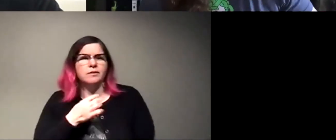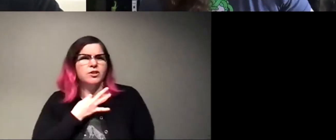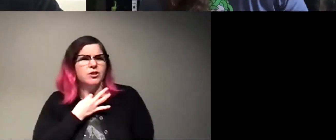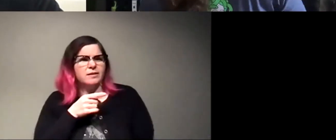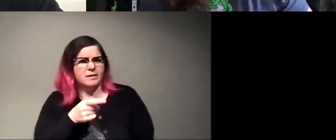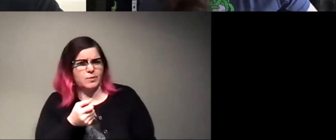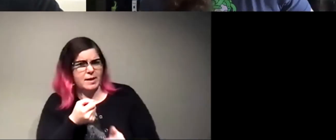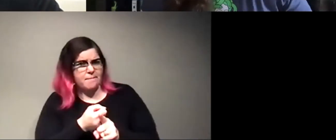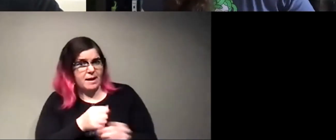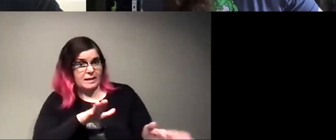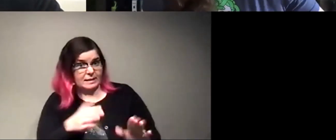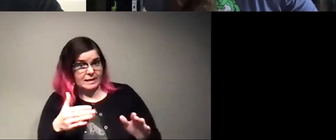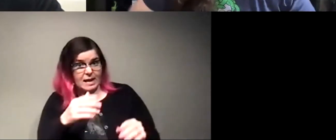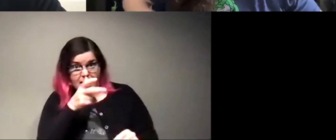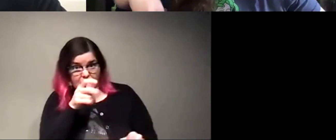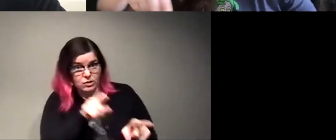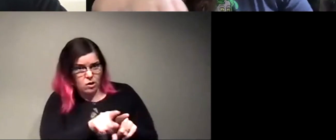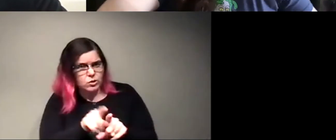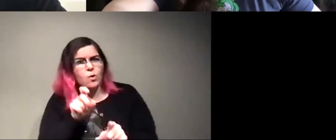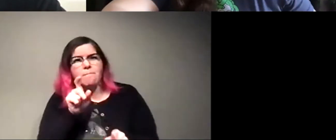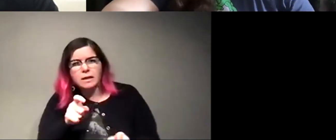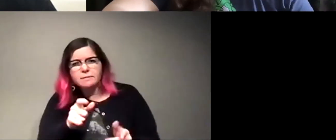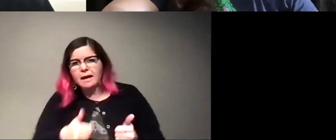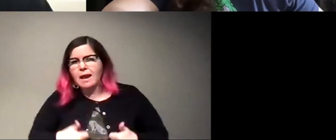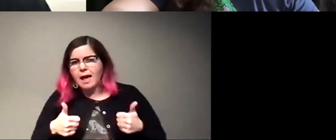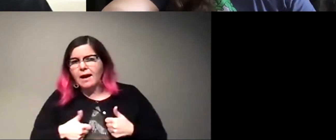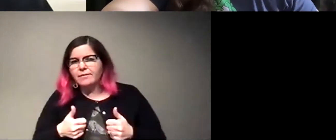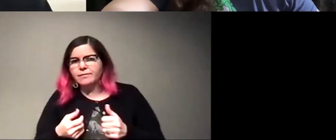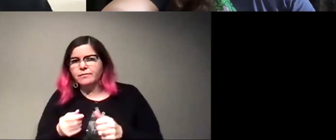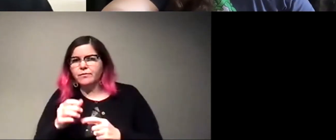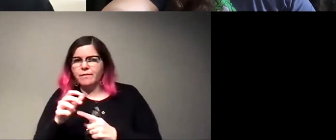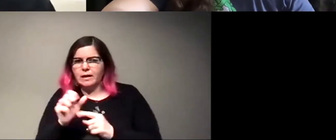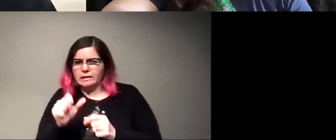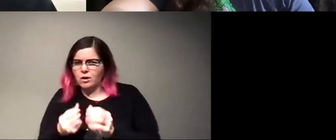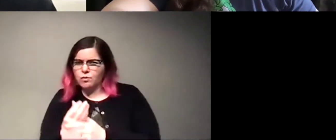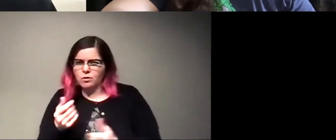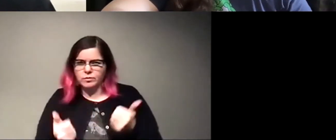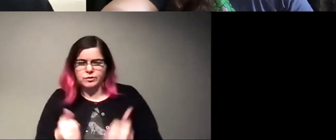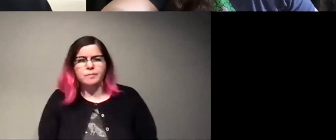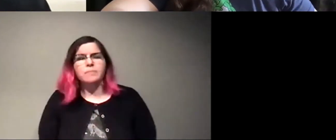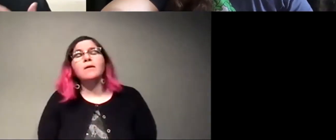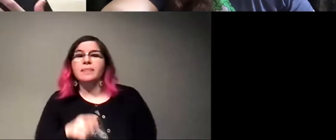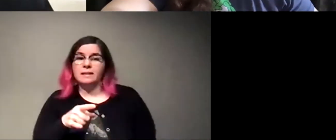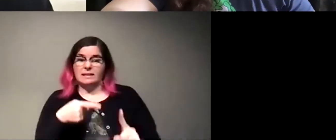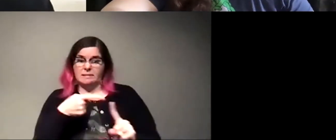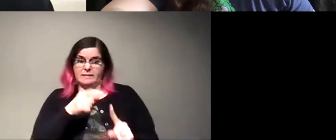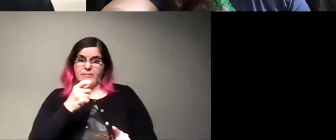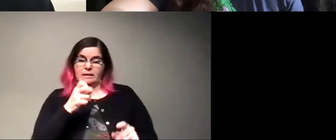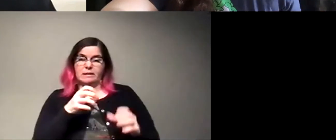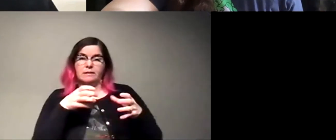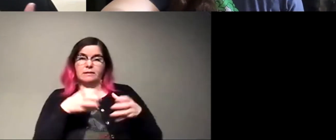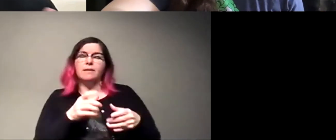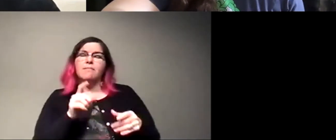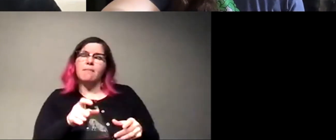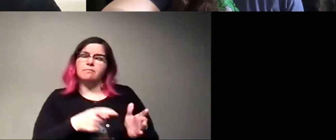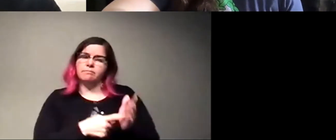dead ants too, or does the ant have to be alive for the fungus to grow? Great question. So in this particular species, they need live ants.